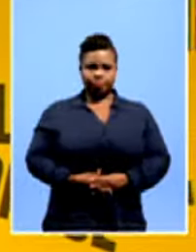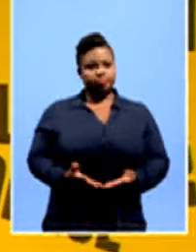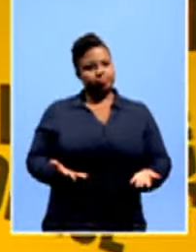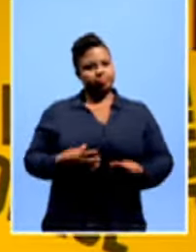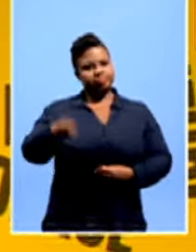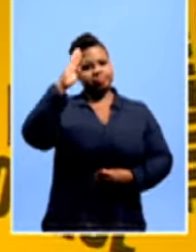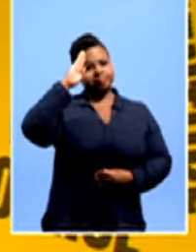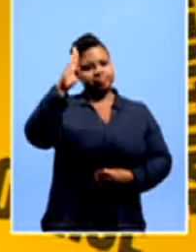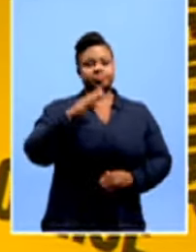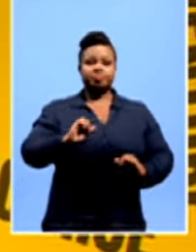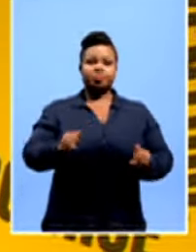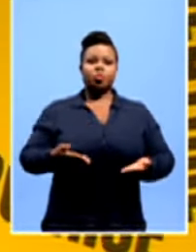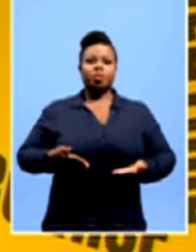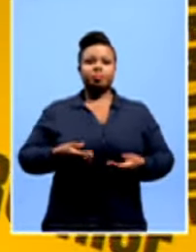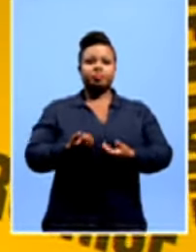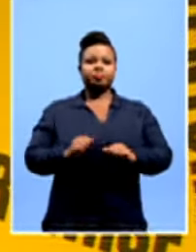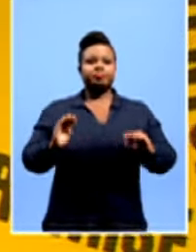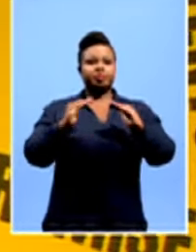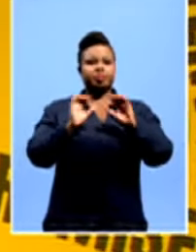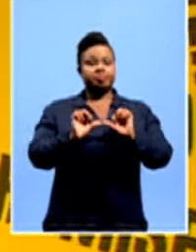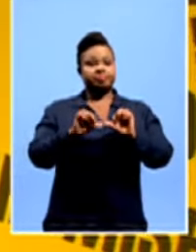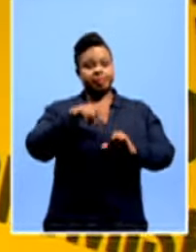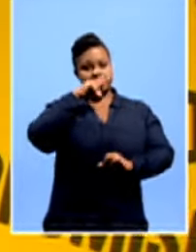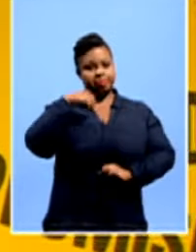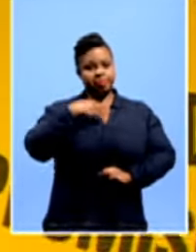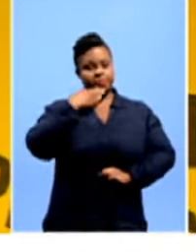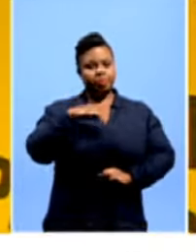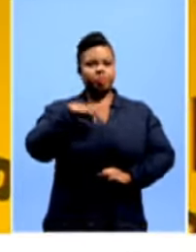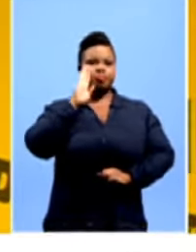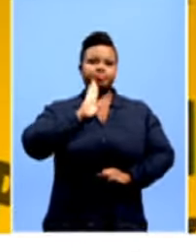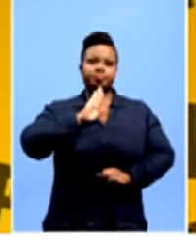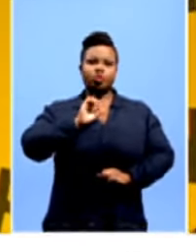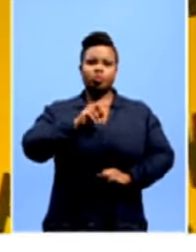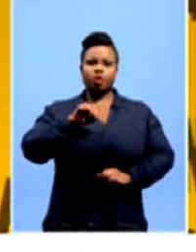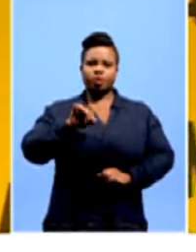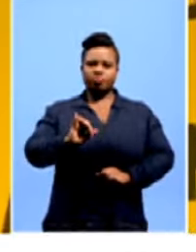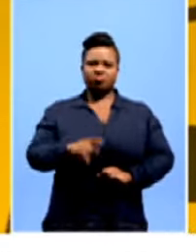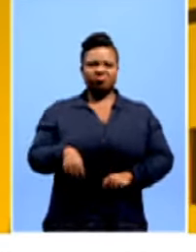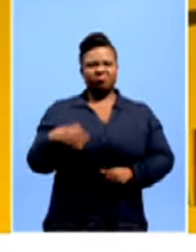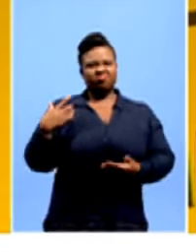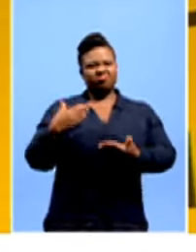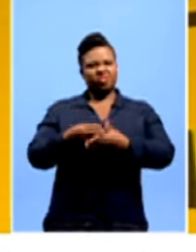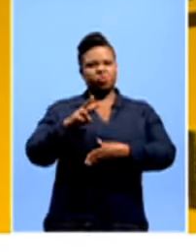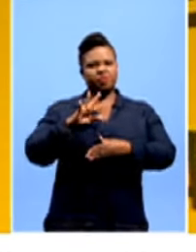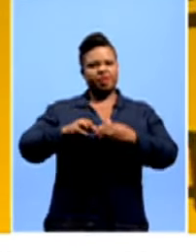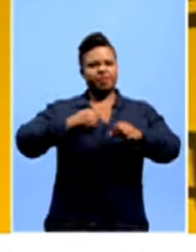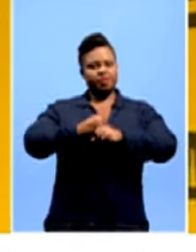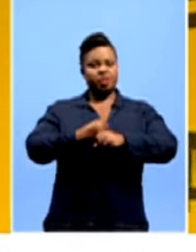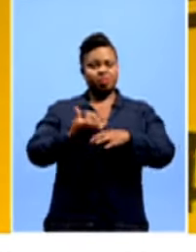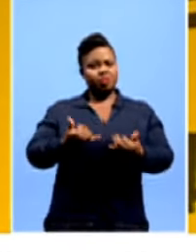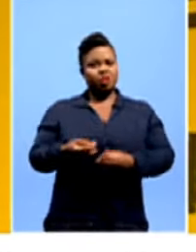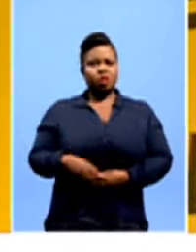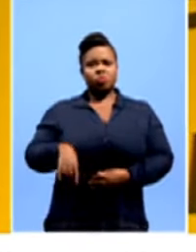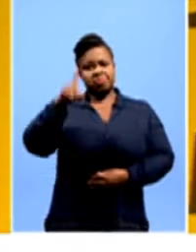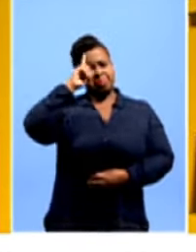Good evening and welcome to the Democracy Gauge. I'm Bongani Bingwa. 25 years into democracy, we have a black